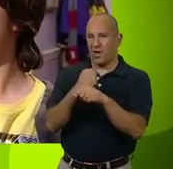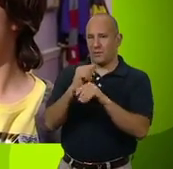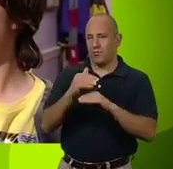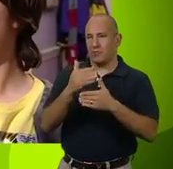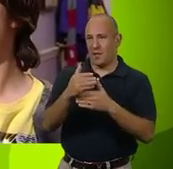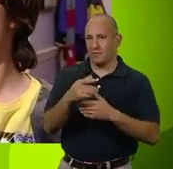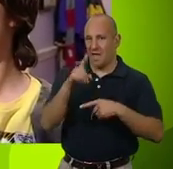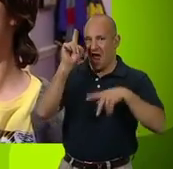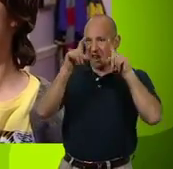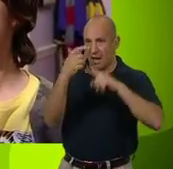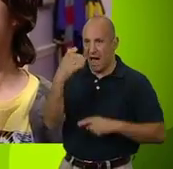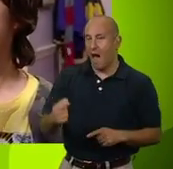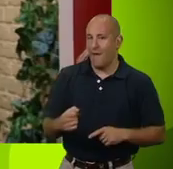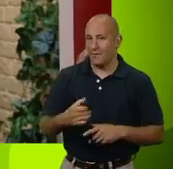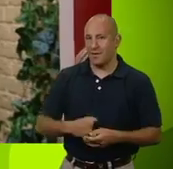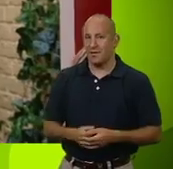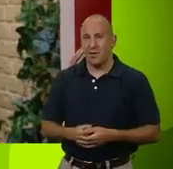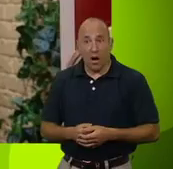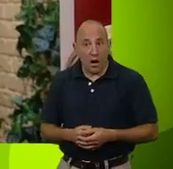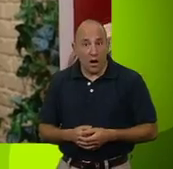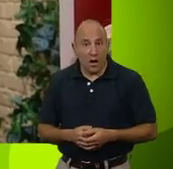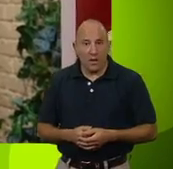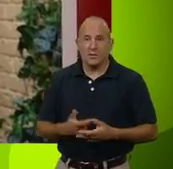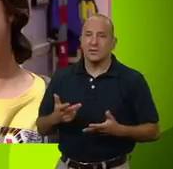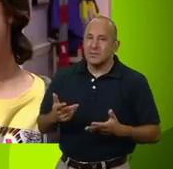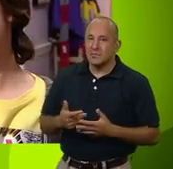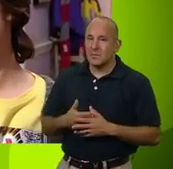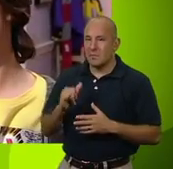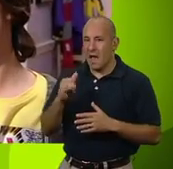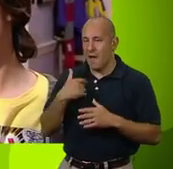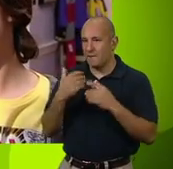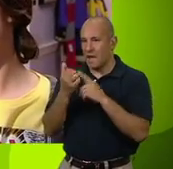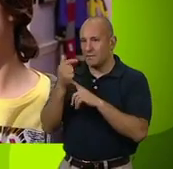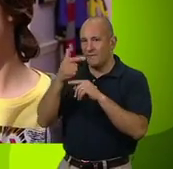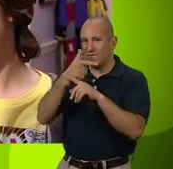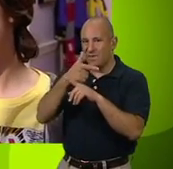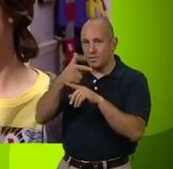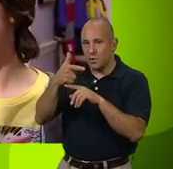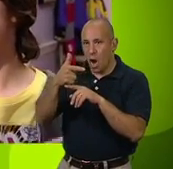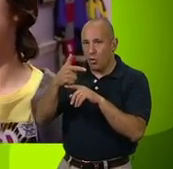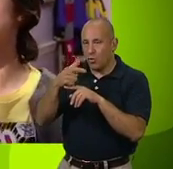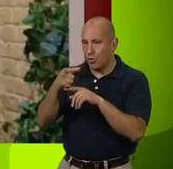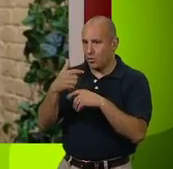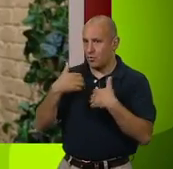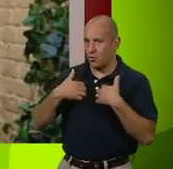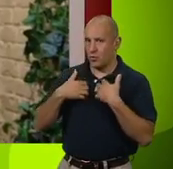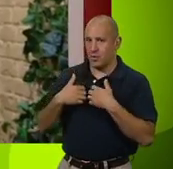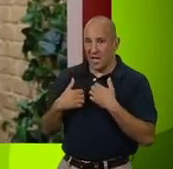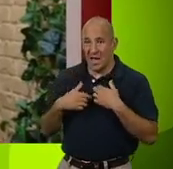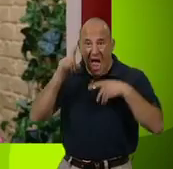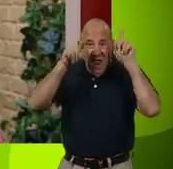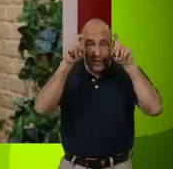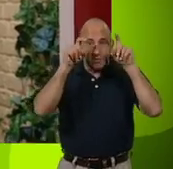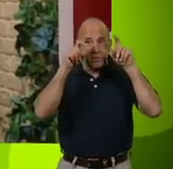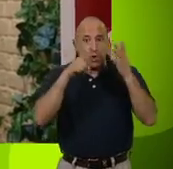prize for proving aliens exist. Oh? Let's just say I may have come into possession of a video you might be interested in. Oh, is it